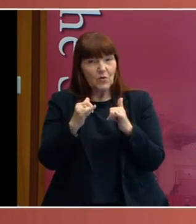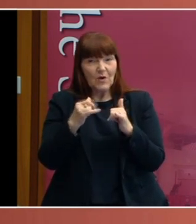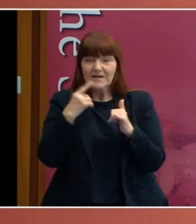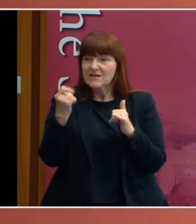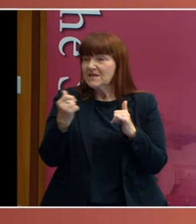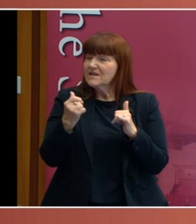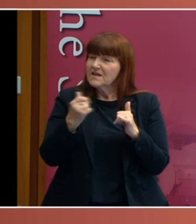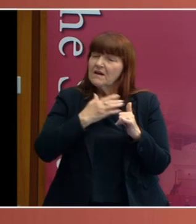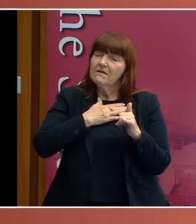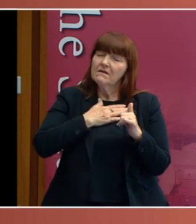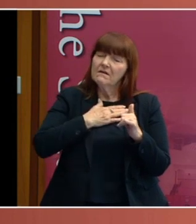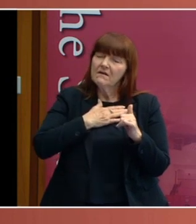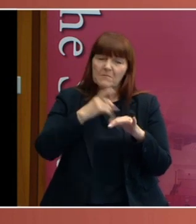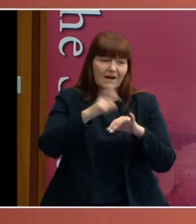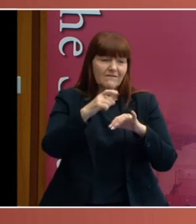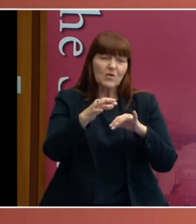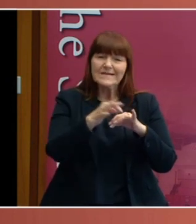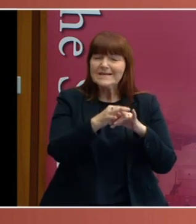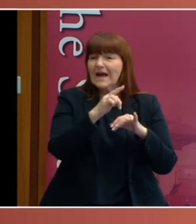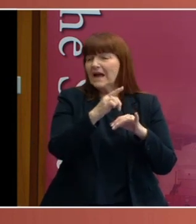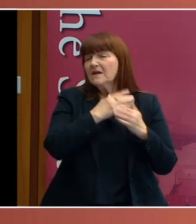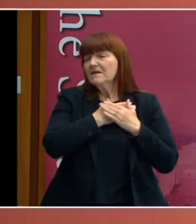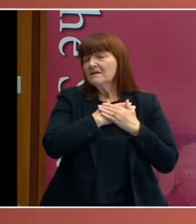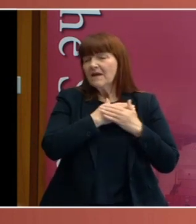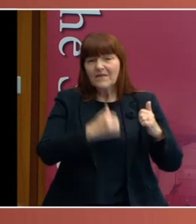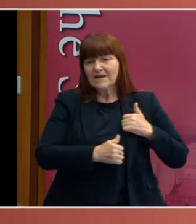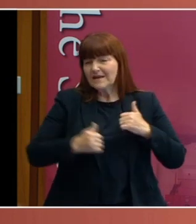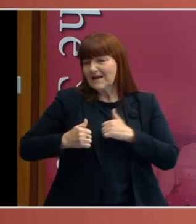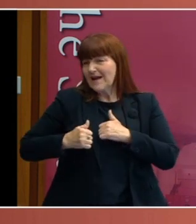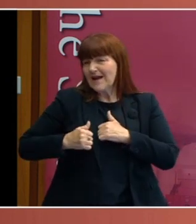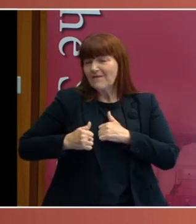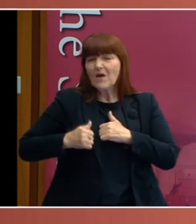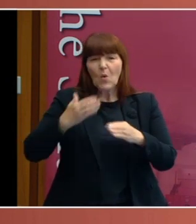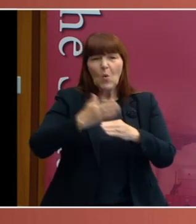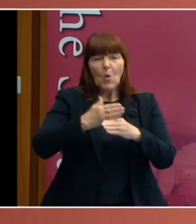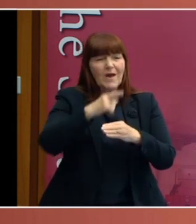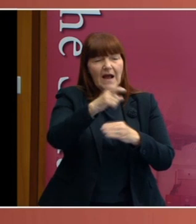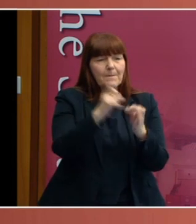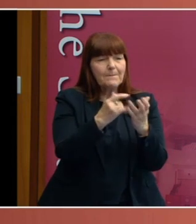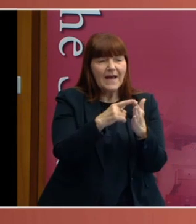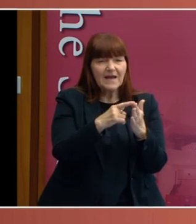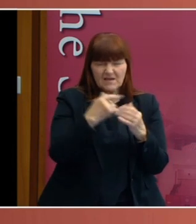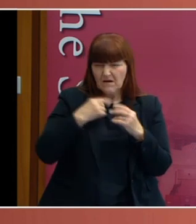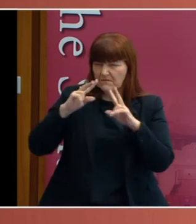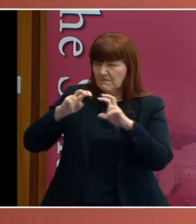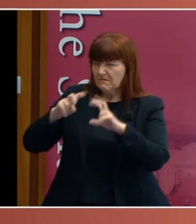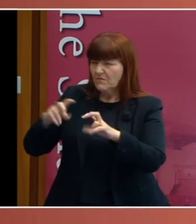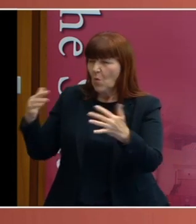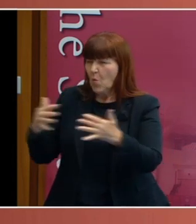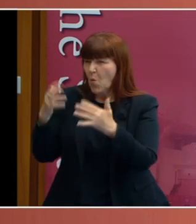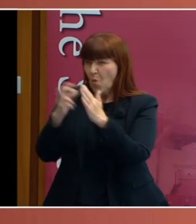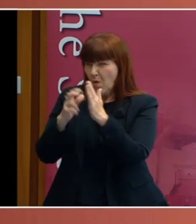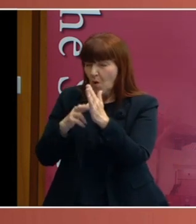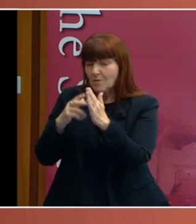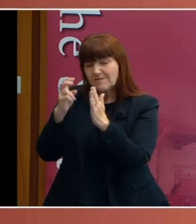her beloved who was in the Navy and serving at a particular base. Now, I've now looked at all the war records, and there are records of